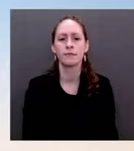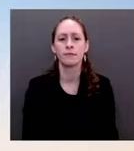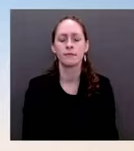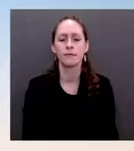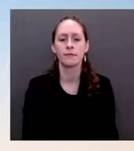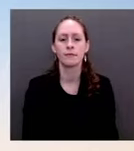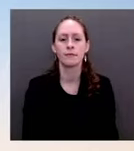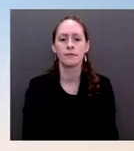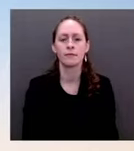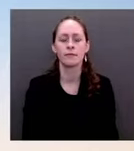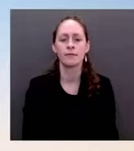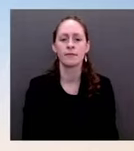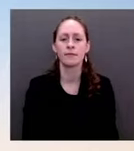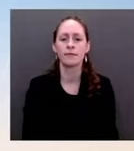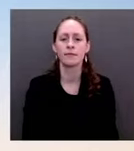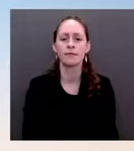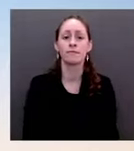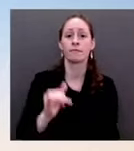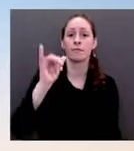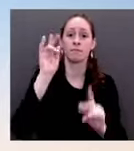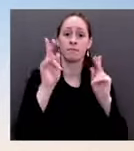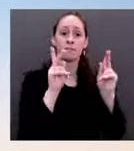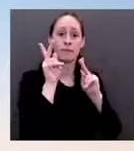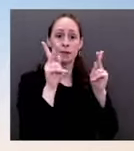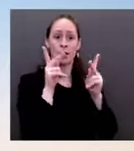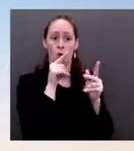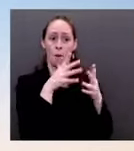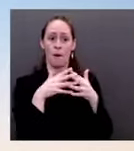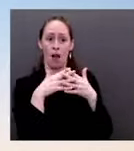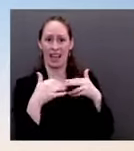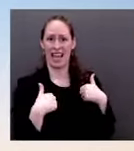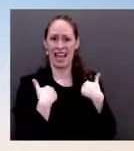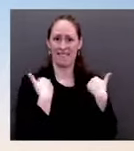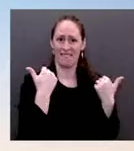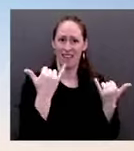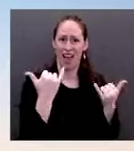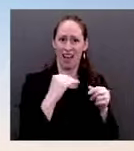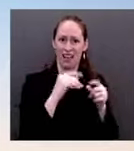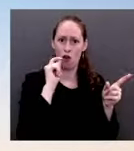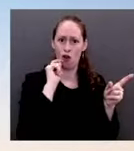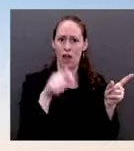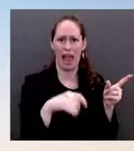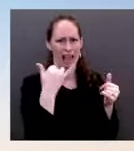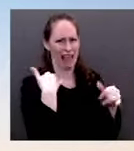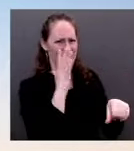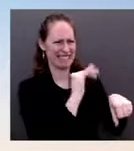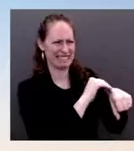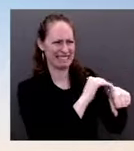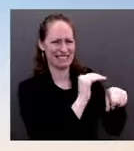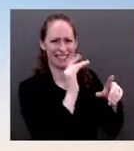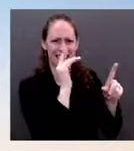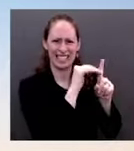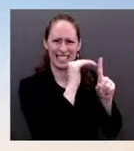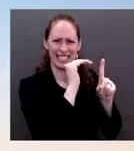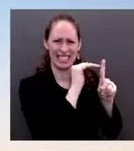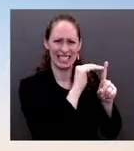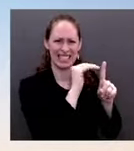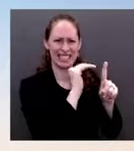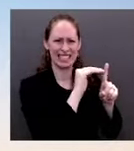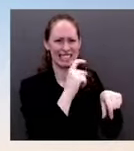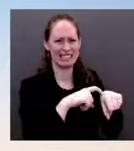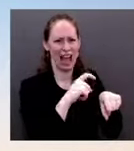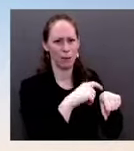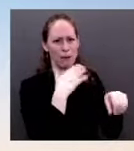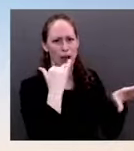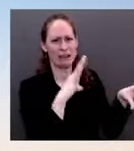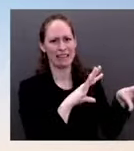planning for significant military action against Ukraine. We do conduct rigorous contingency planning, as we always do in the event of the